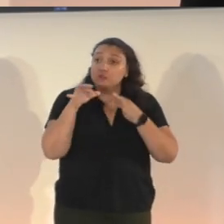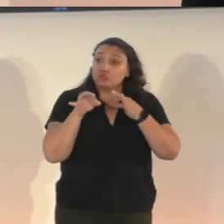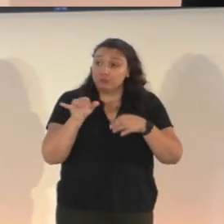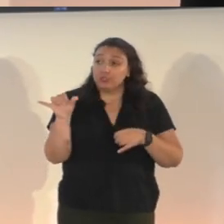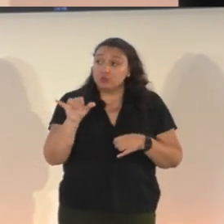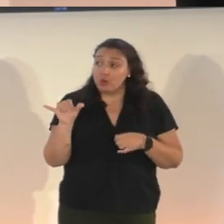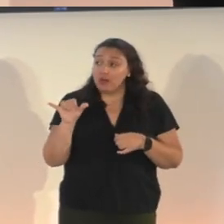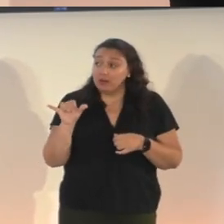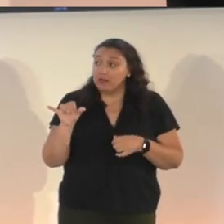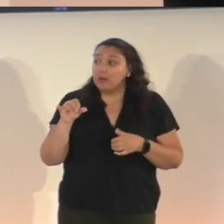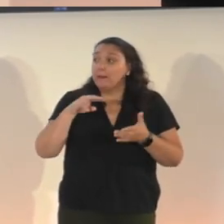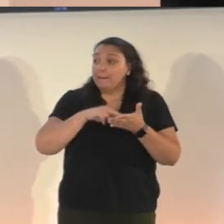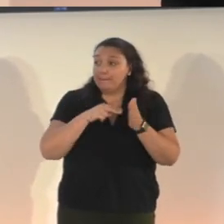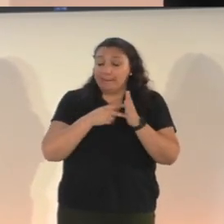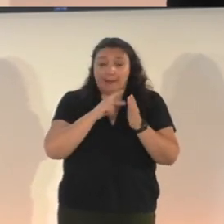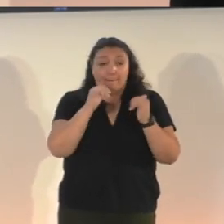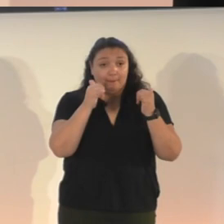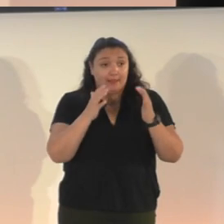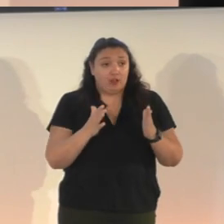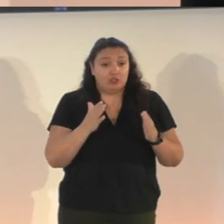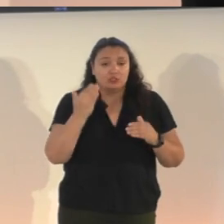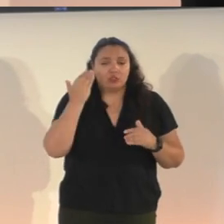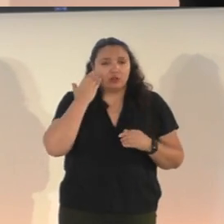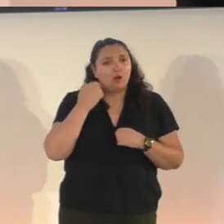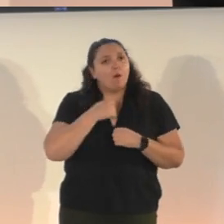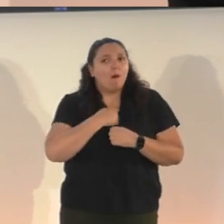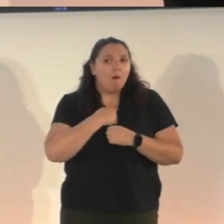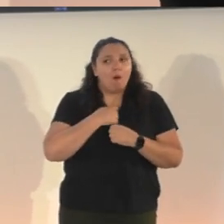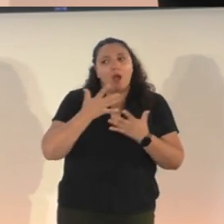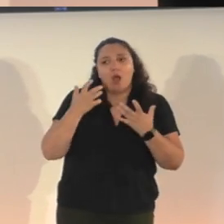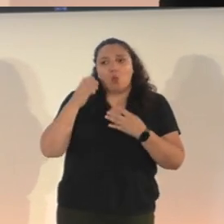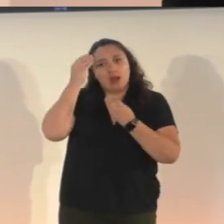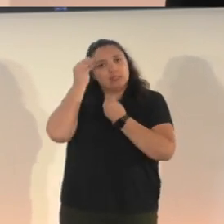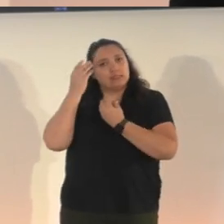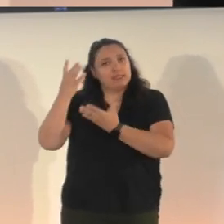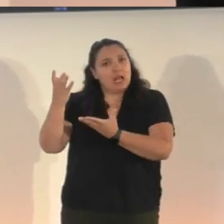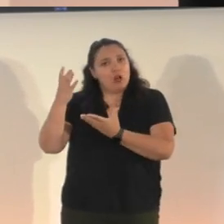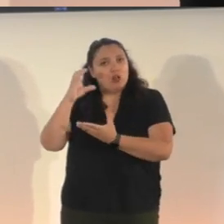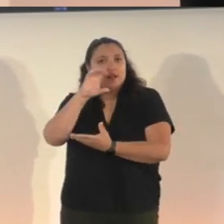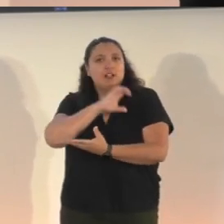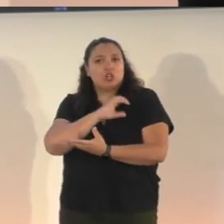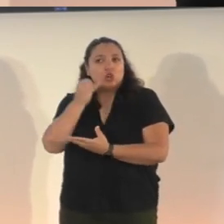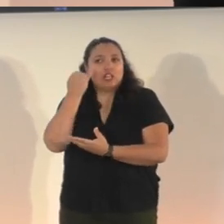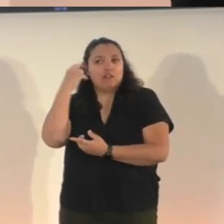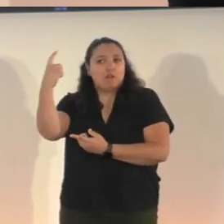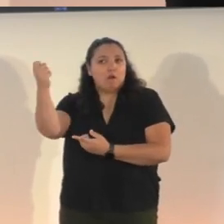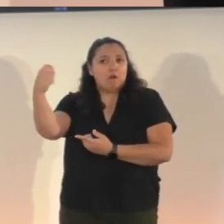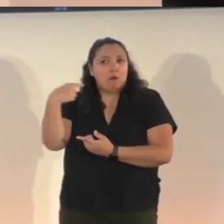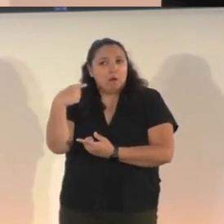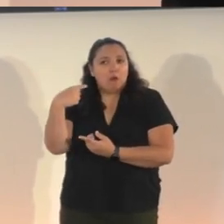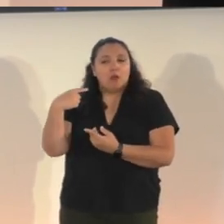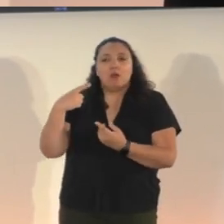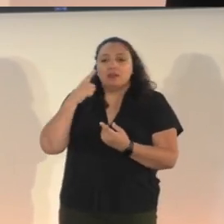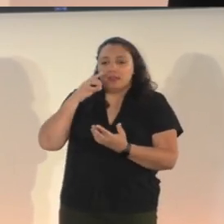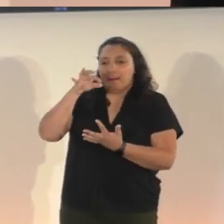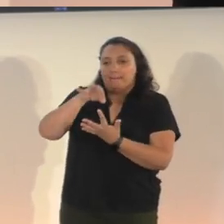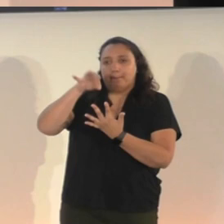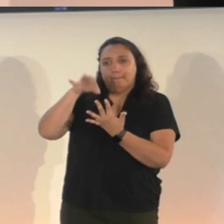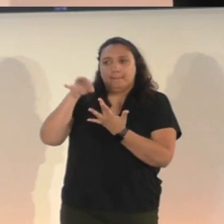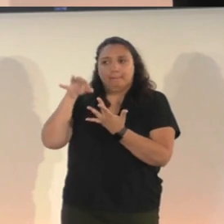That way players can know, you know, what they want to tell the character when a character asks them the question. They'll make meaningful choices.